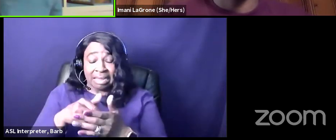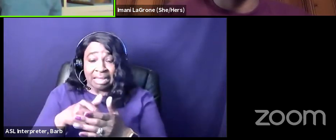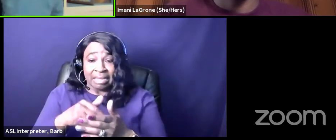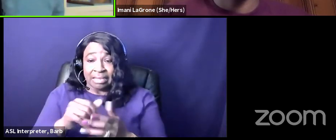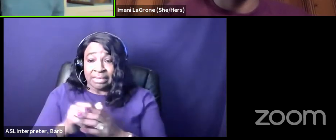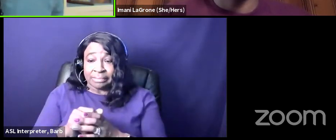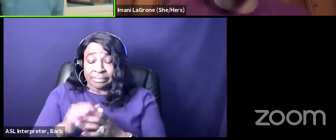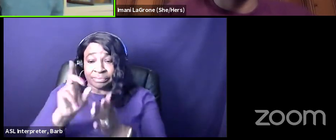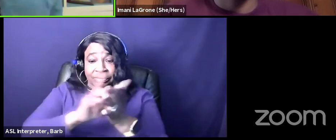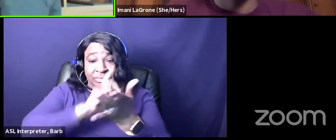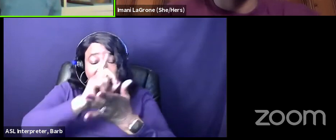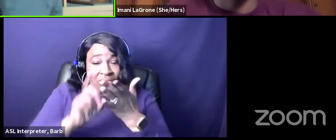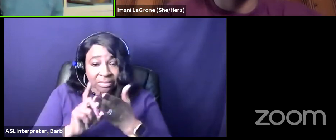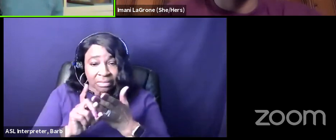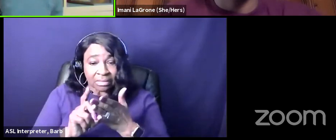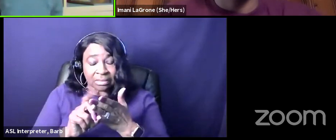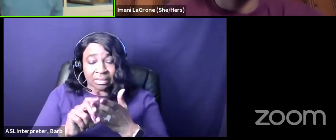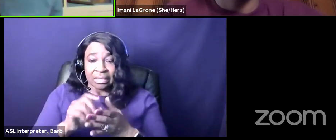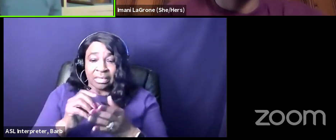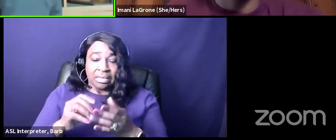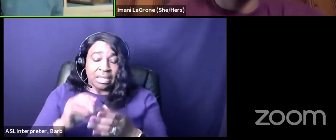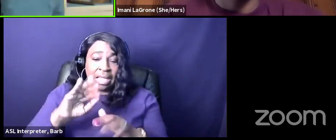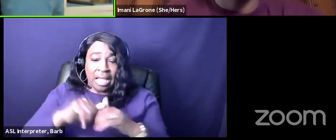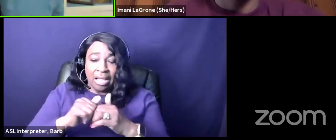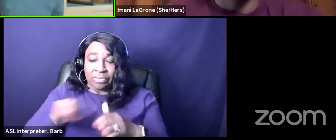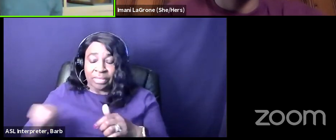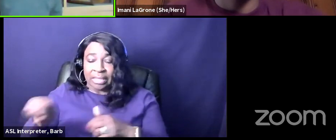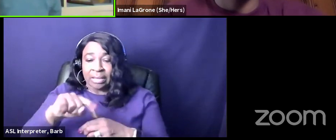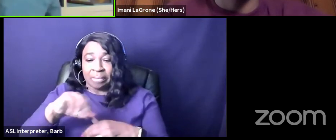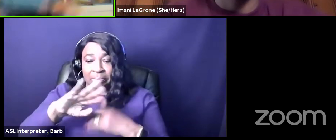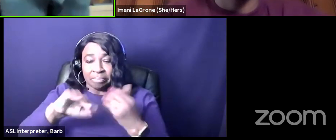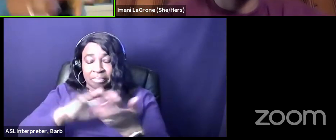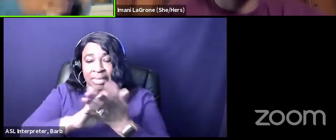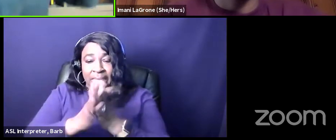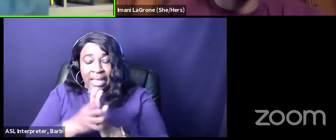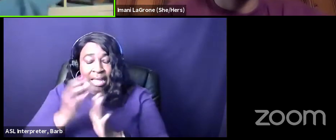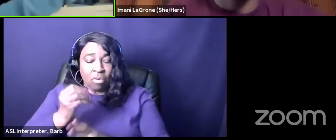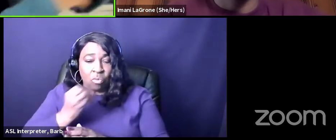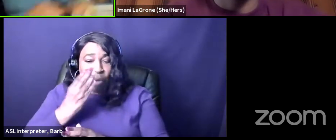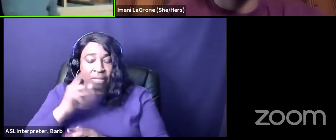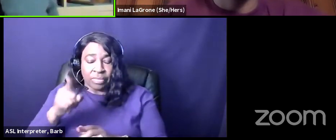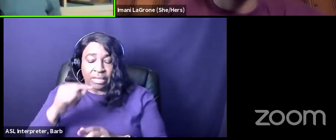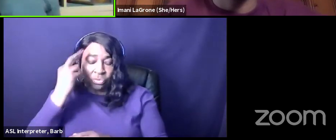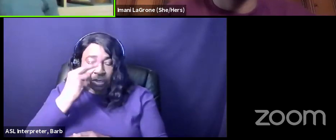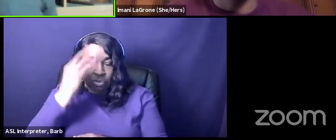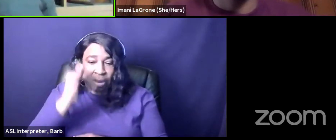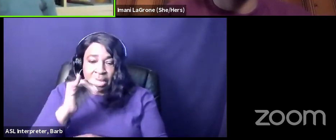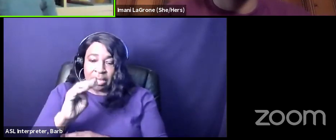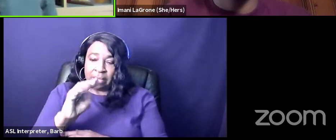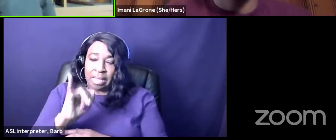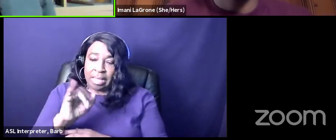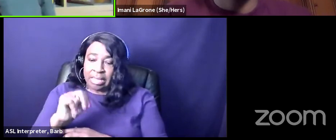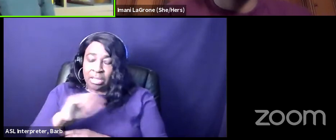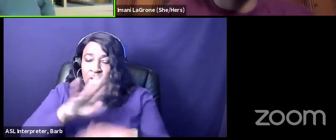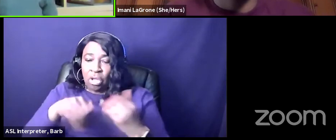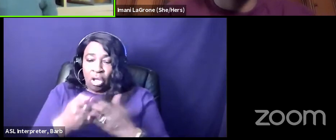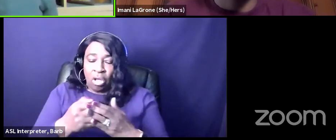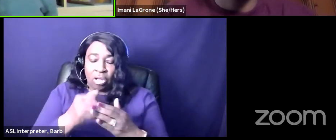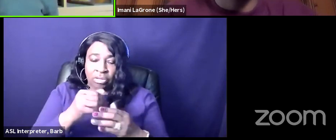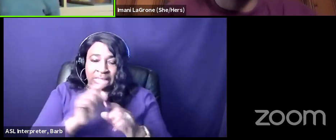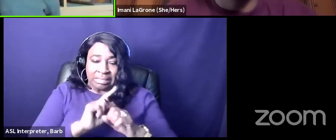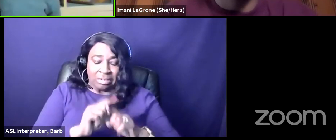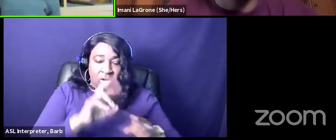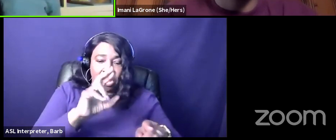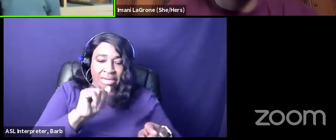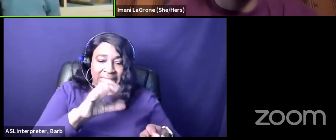jews became white how the irish became white how the italians became white there's a reason why in minnesota all of the scandinavian folks are one place there's a reason why